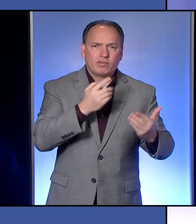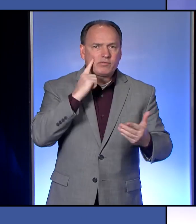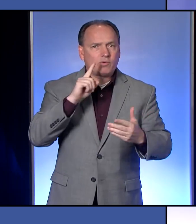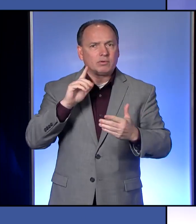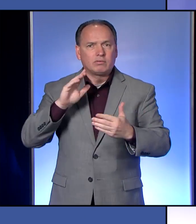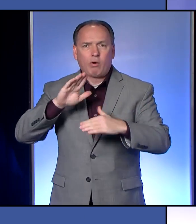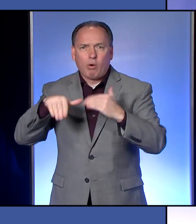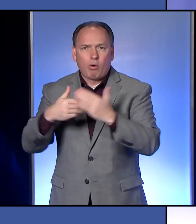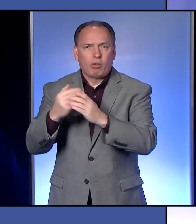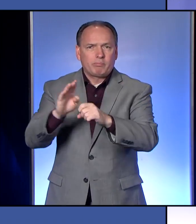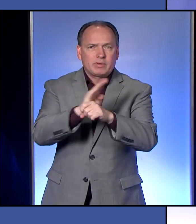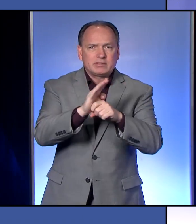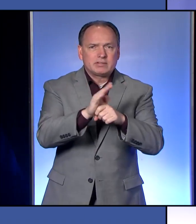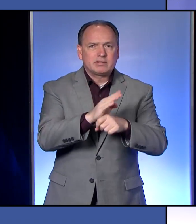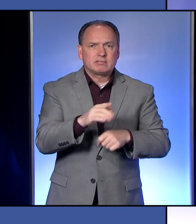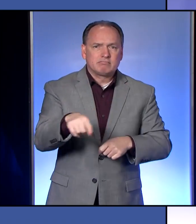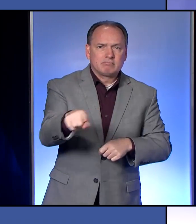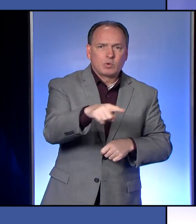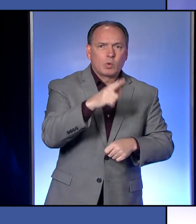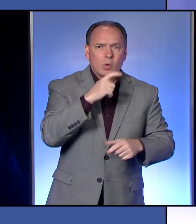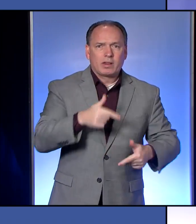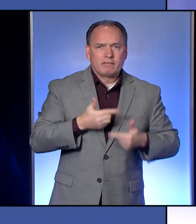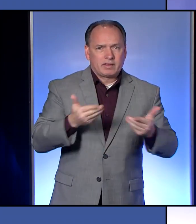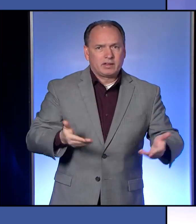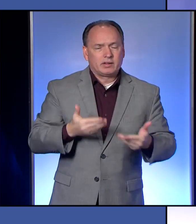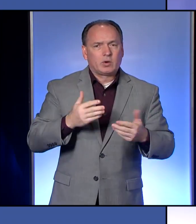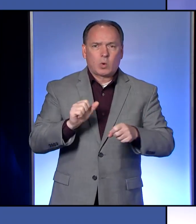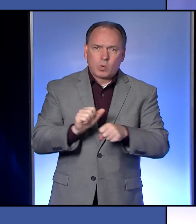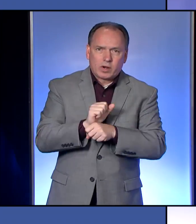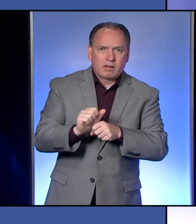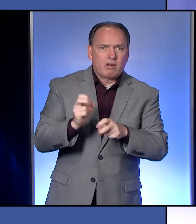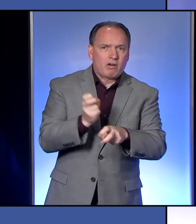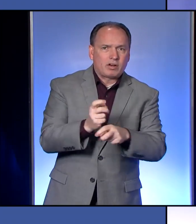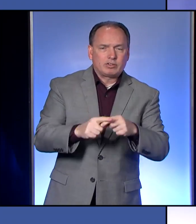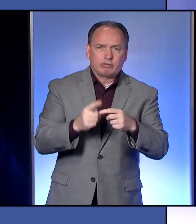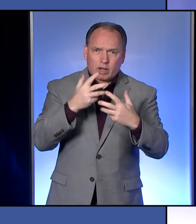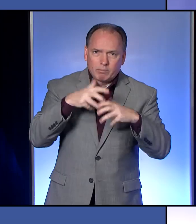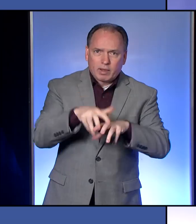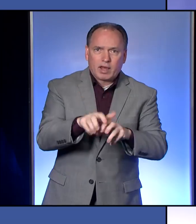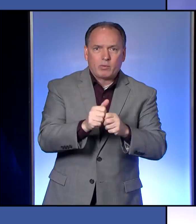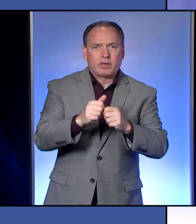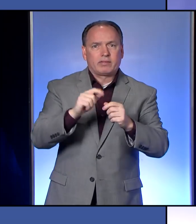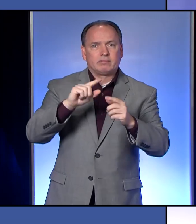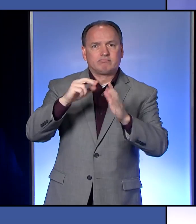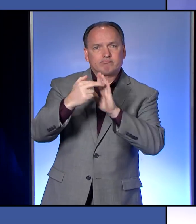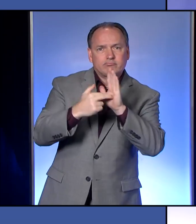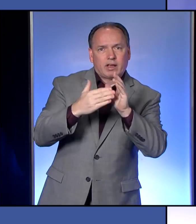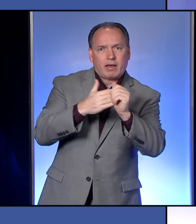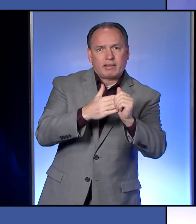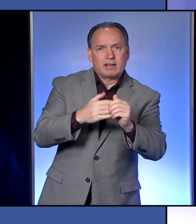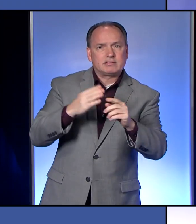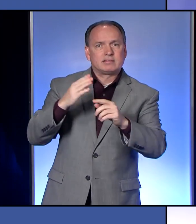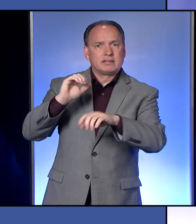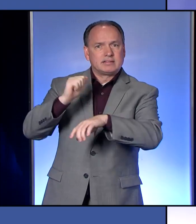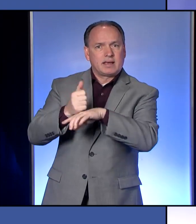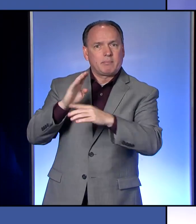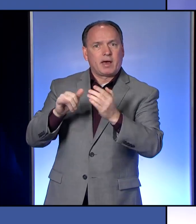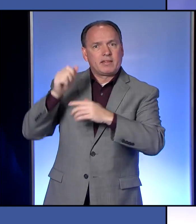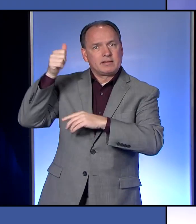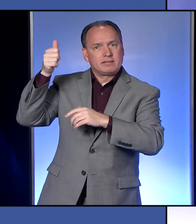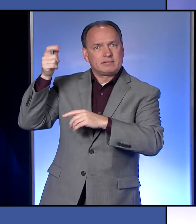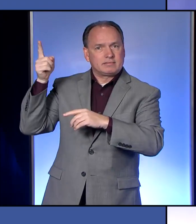residents who are really working so hard to comply with the guidelines set forth by the state and Erie County Department of Health.